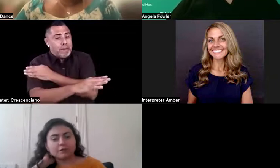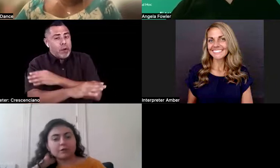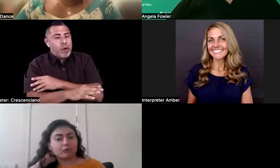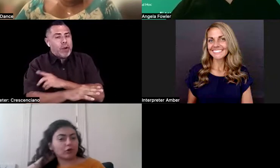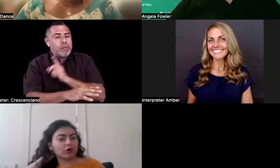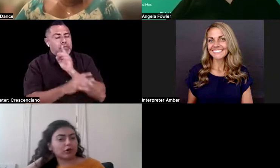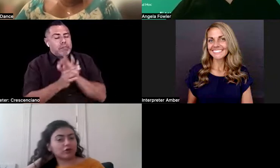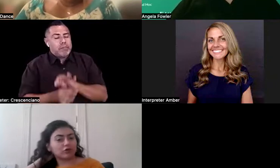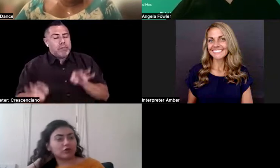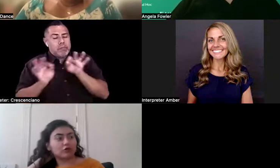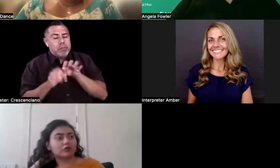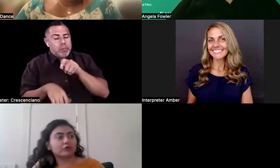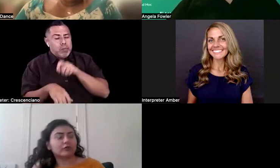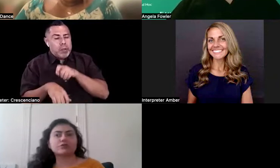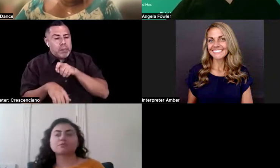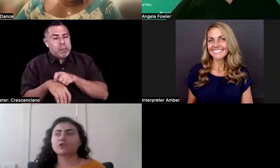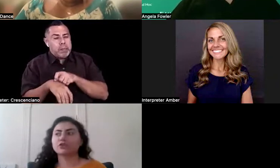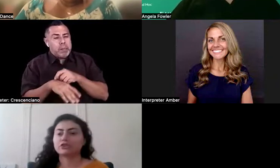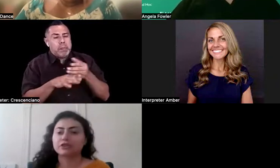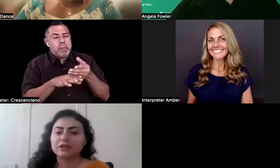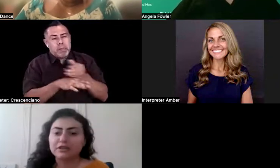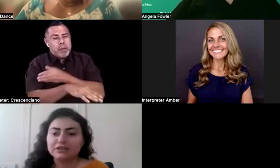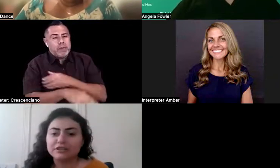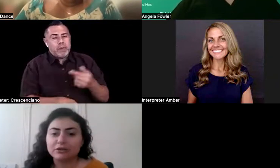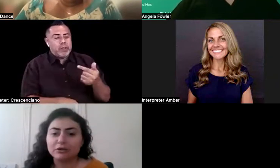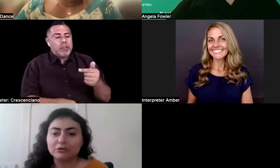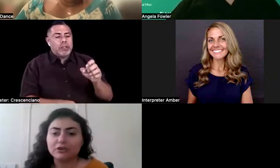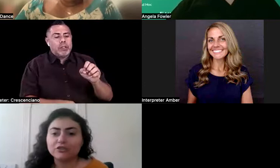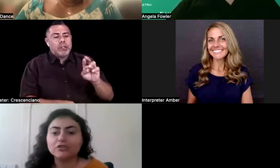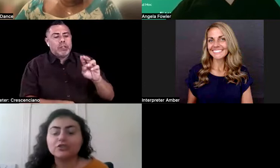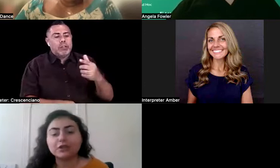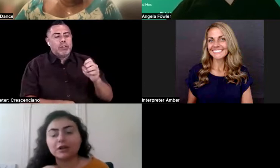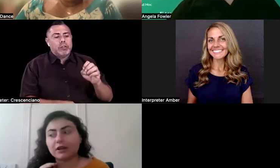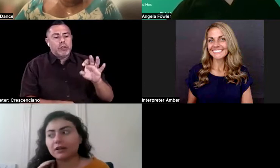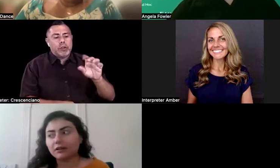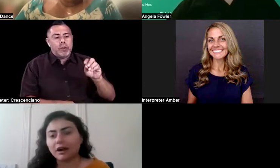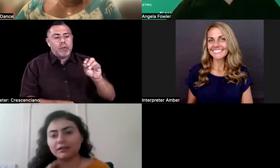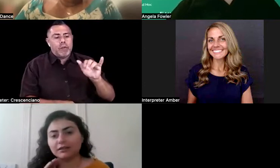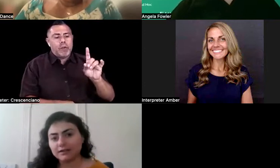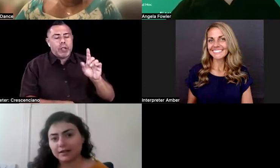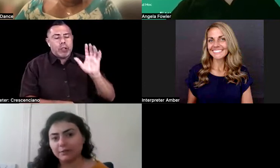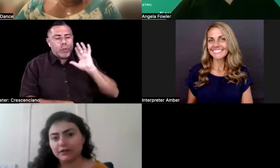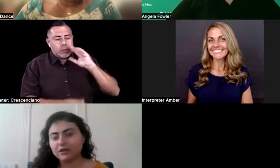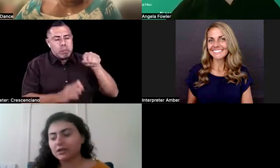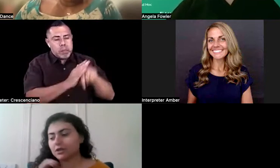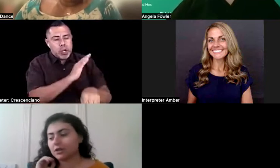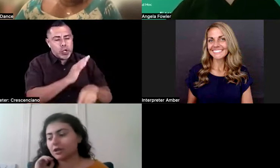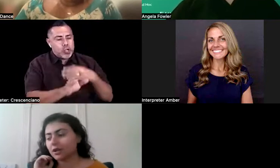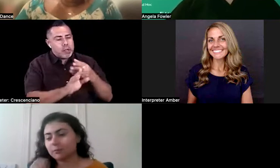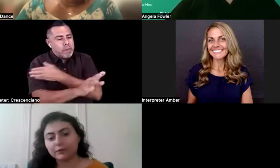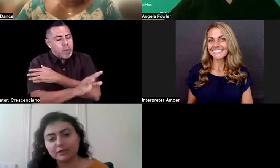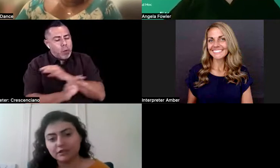before George Floyd's murder. So there's just a lot that's happening.